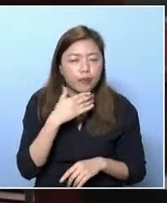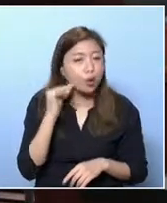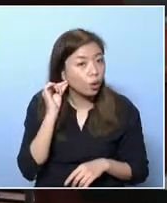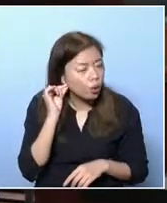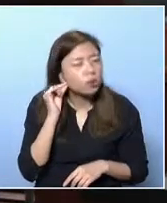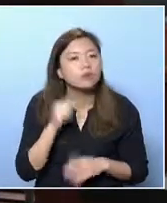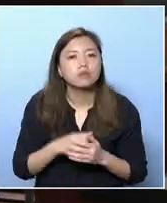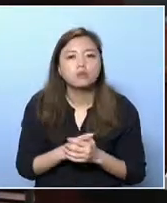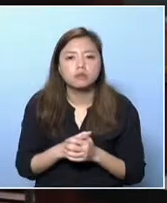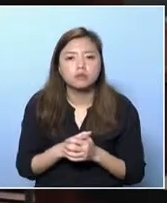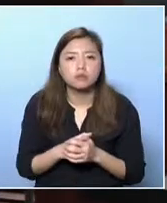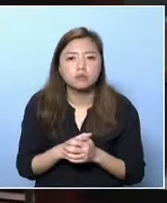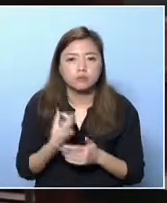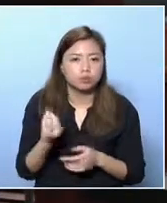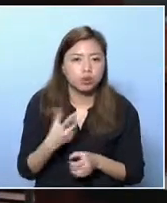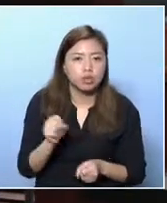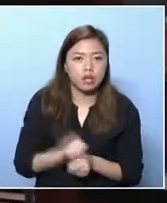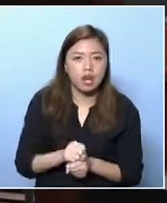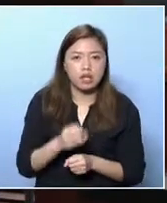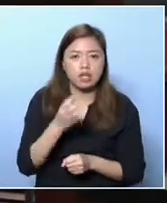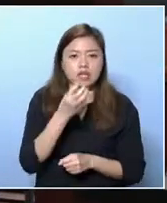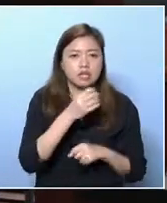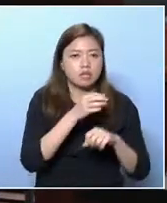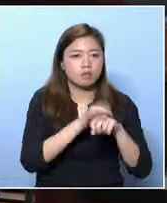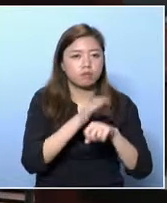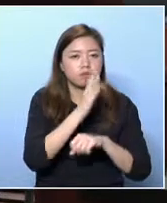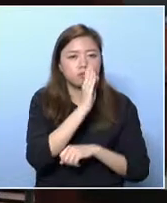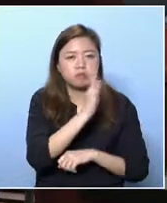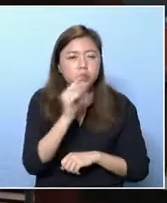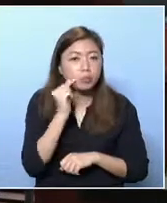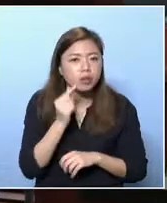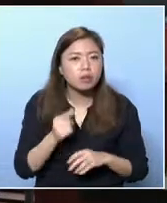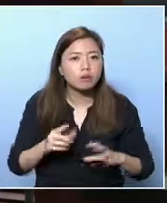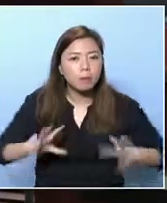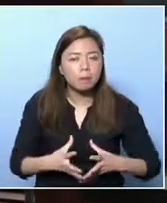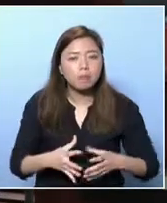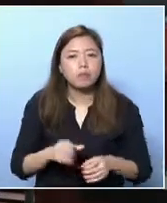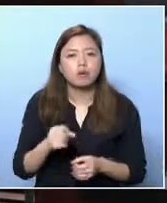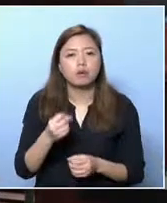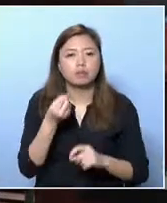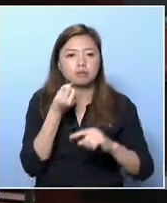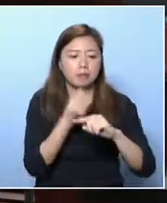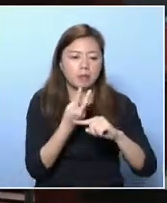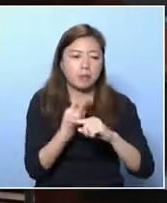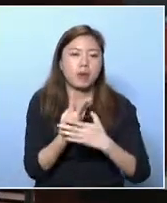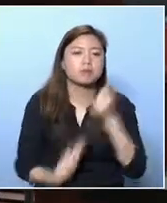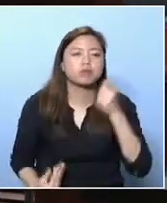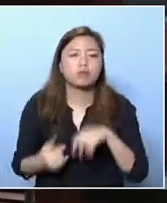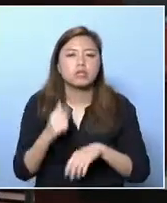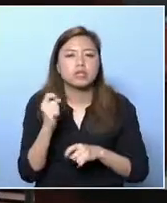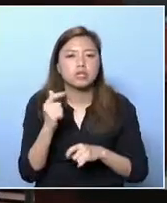women or girls from poor families, if this disadvantage